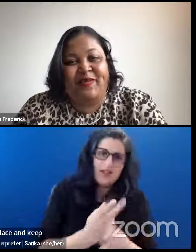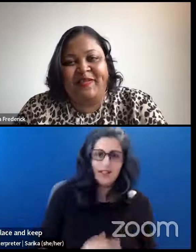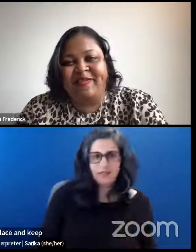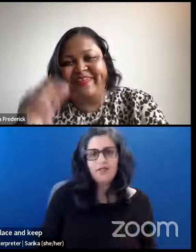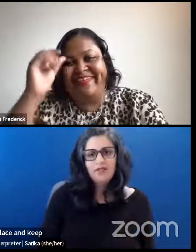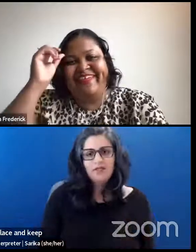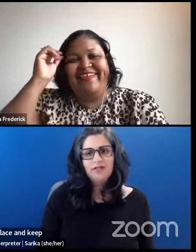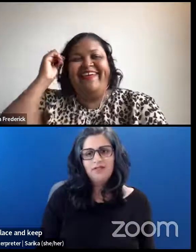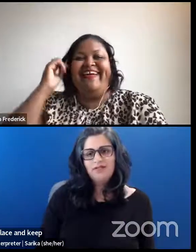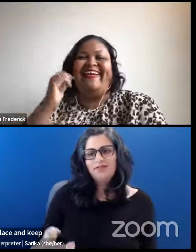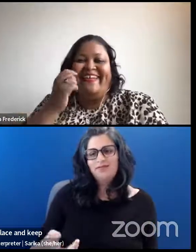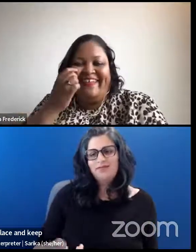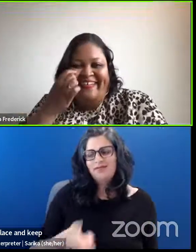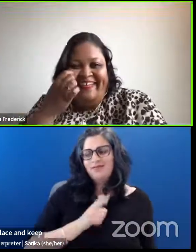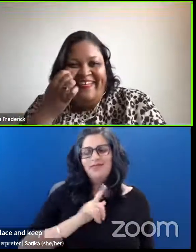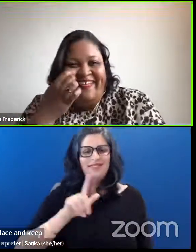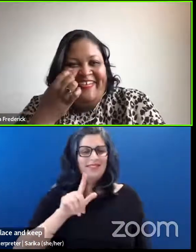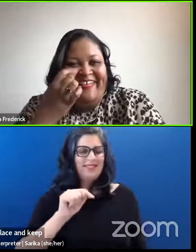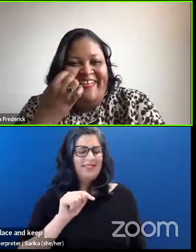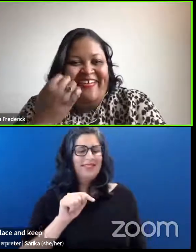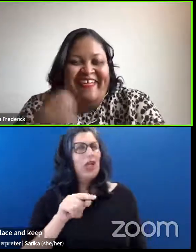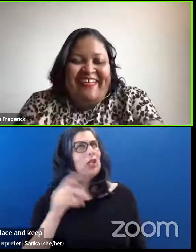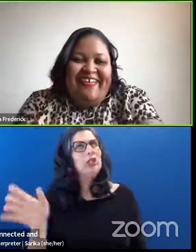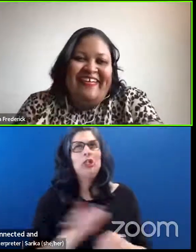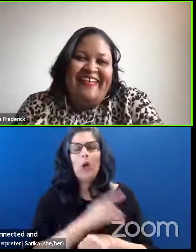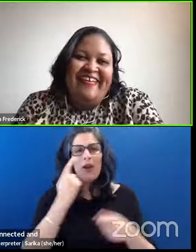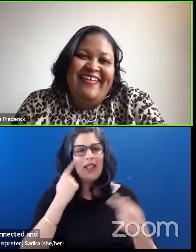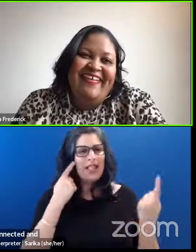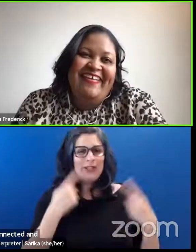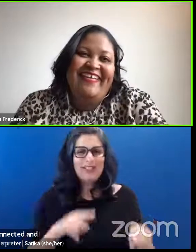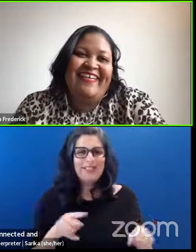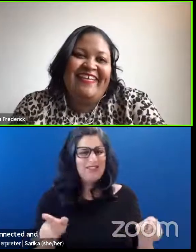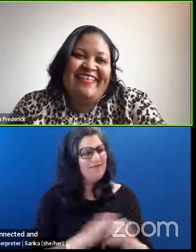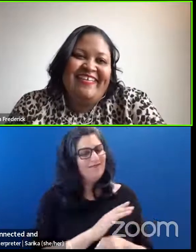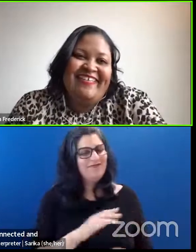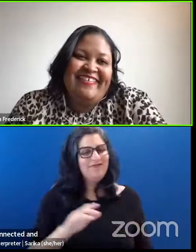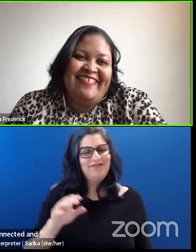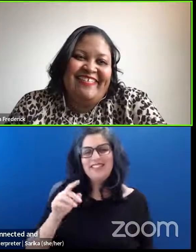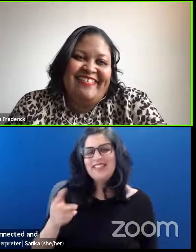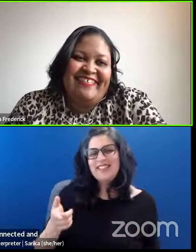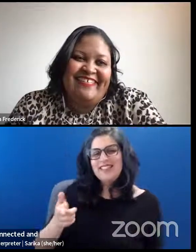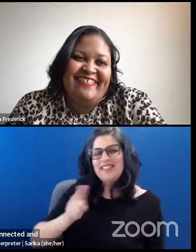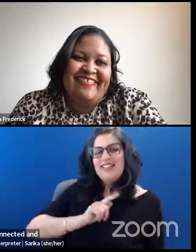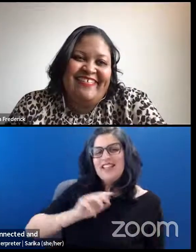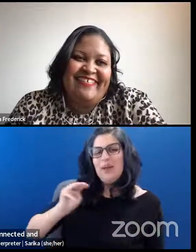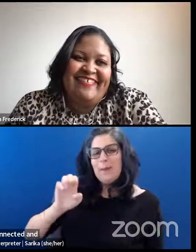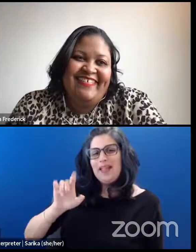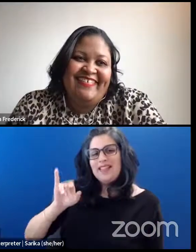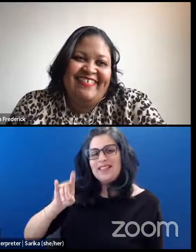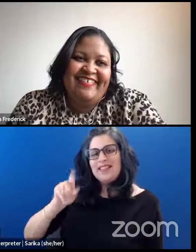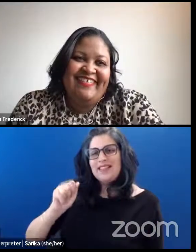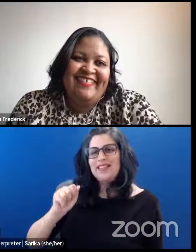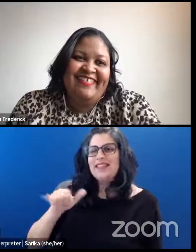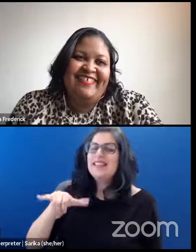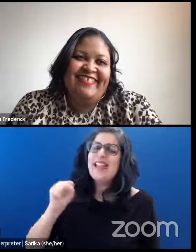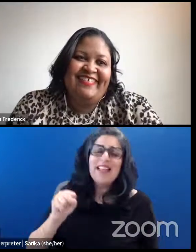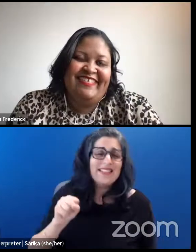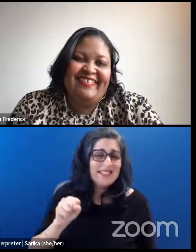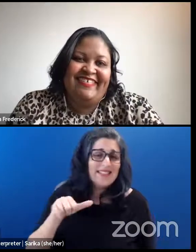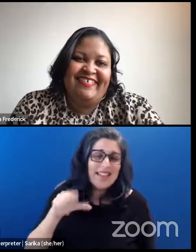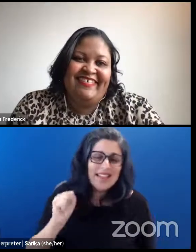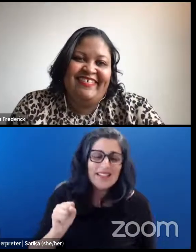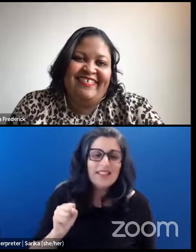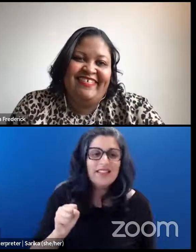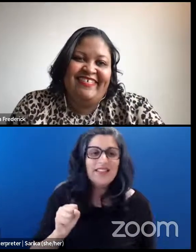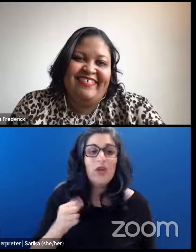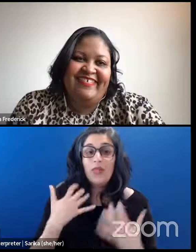I wouldn't wait there. Yeah, yeah, absolutely. I want to, just with the